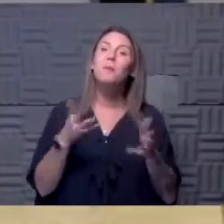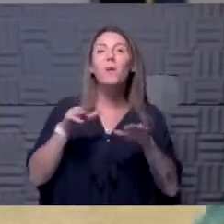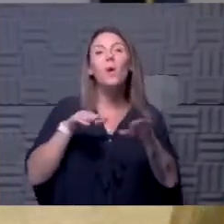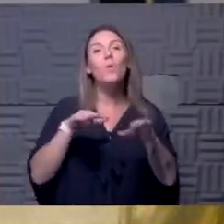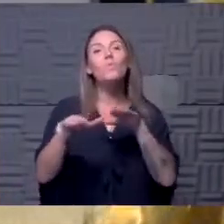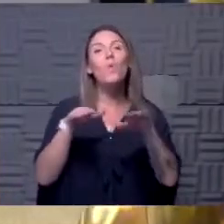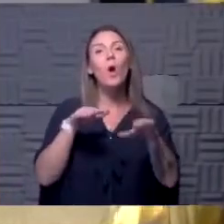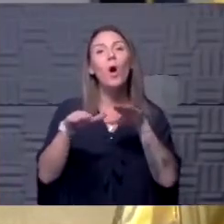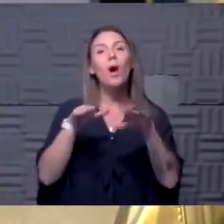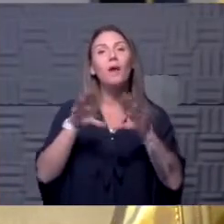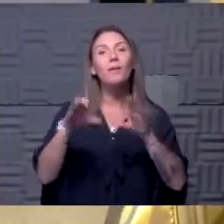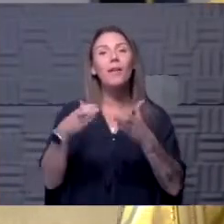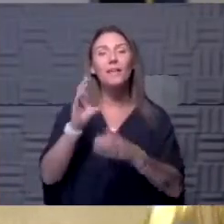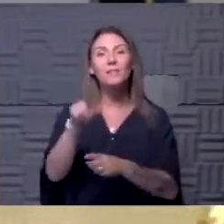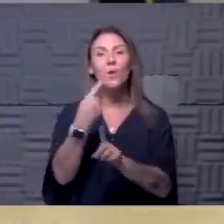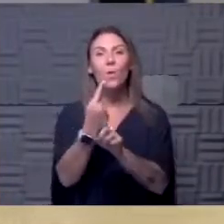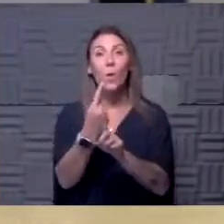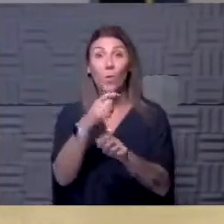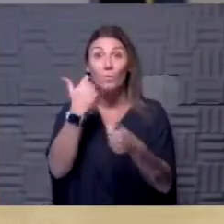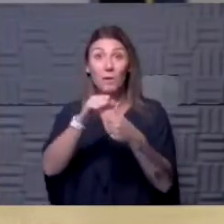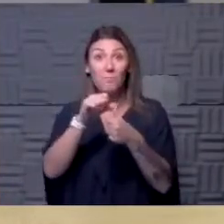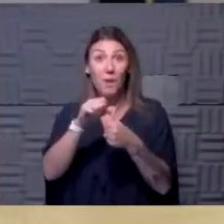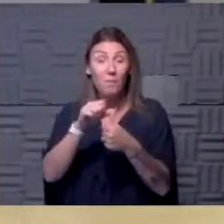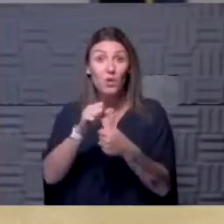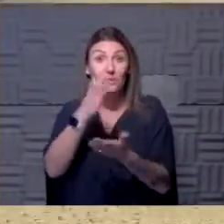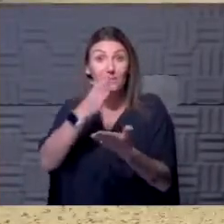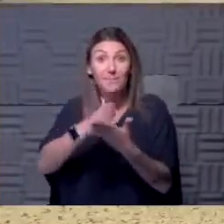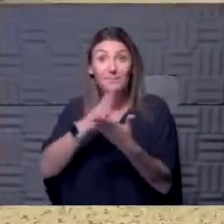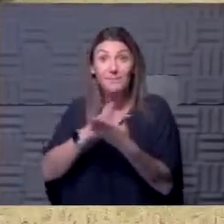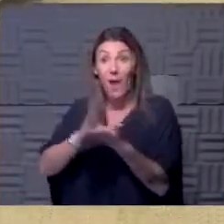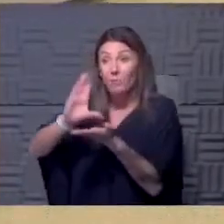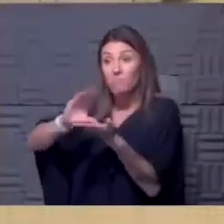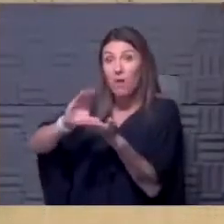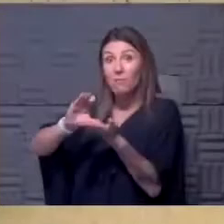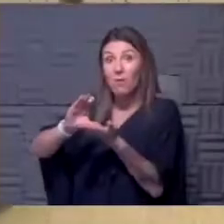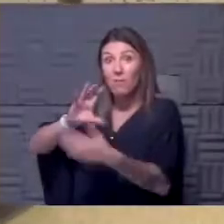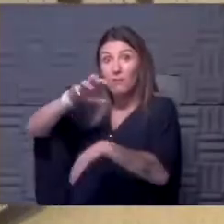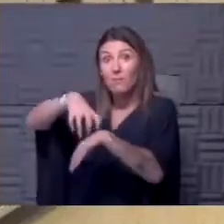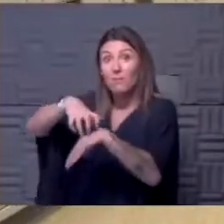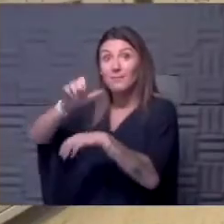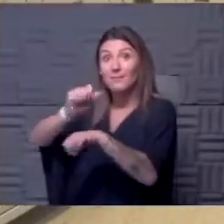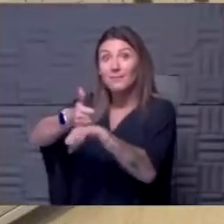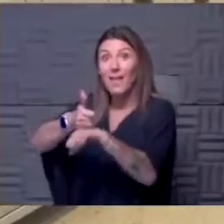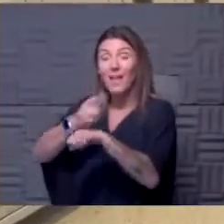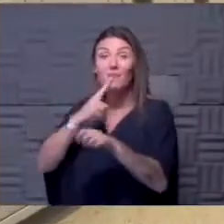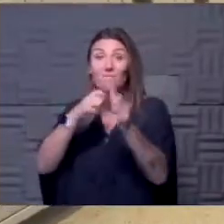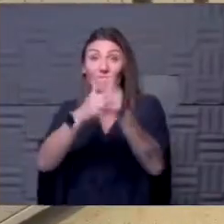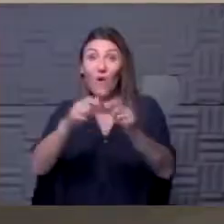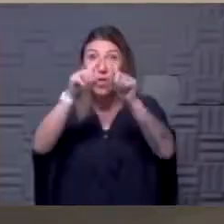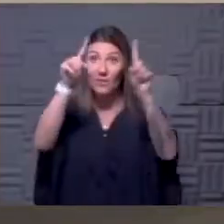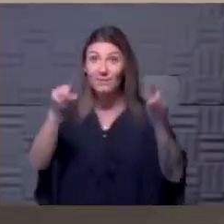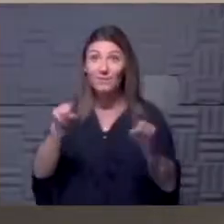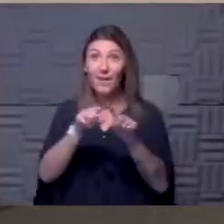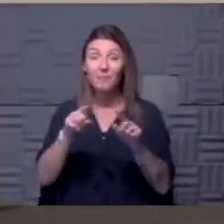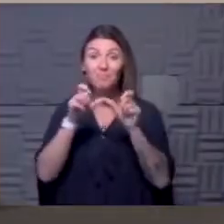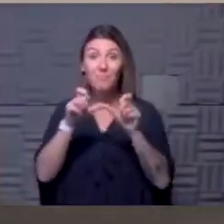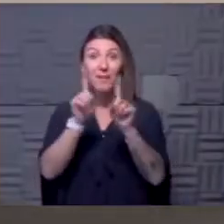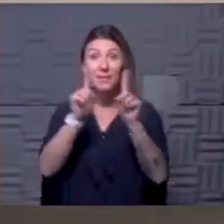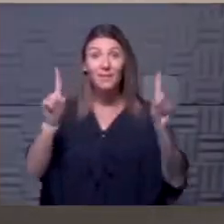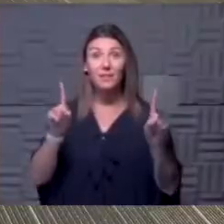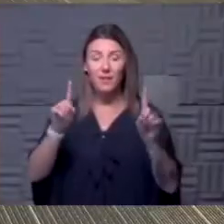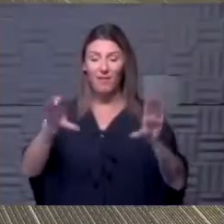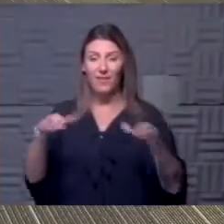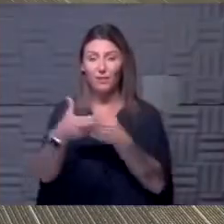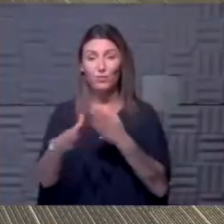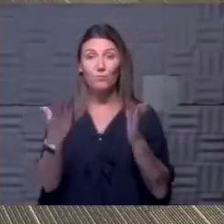alone. Remember to stop by the hand sanitizing station. Follow the signs and keep your distance. Your classroom might